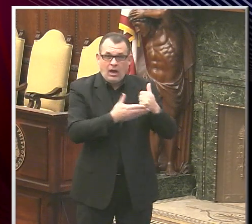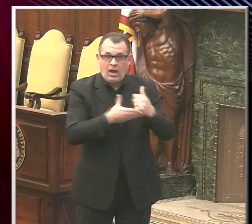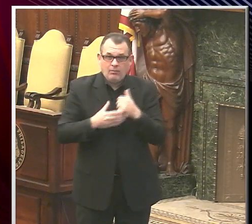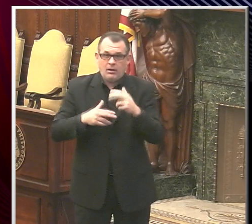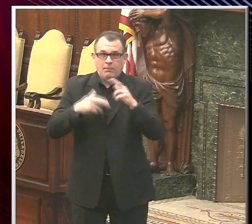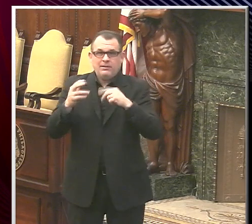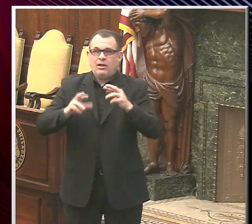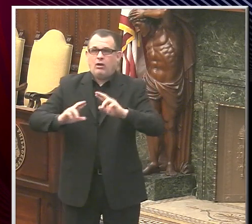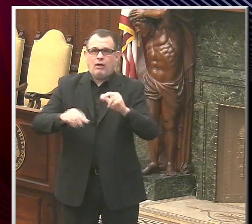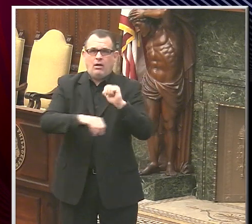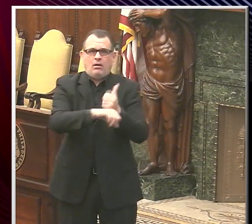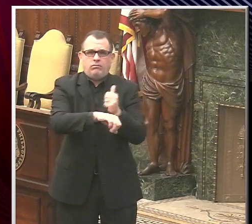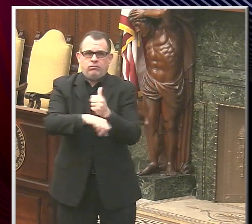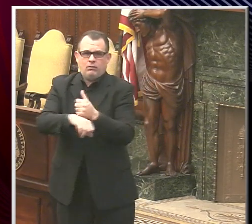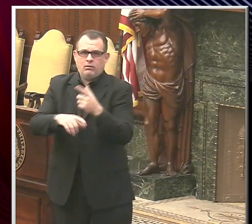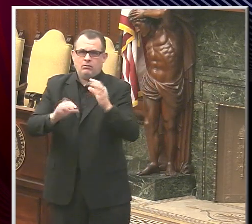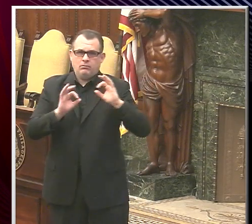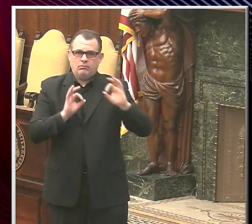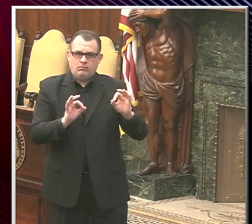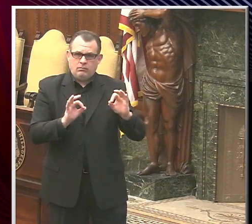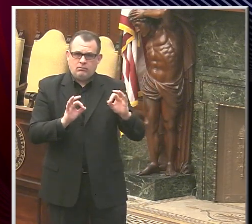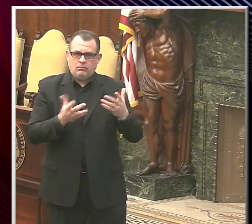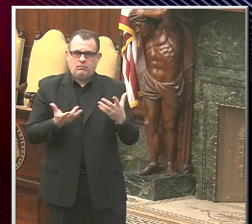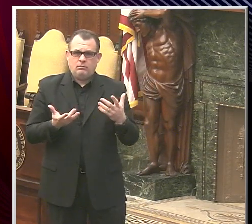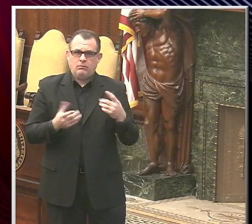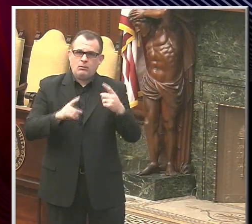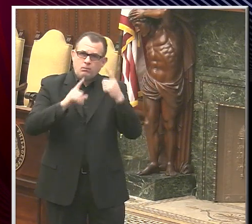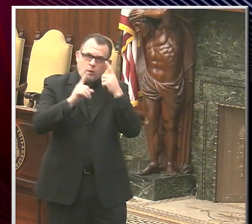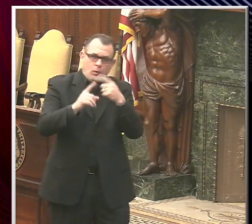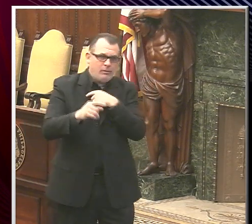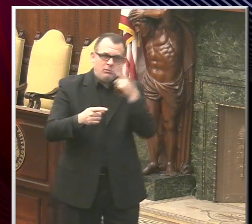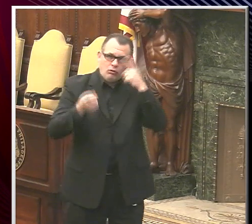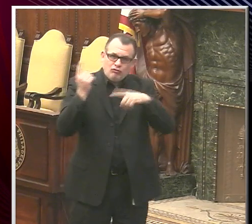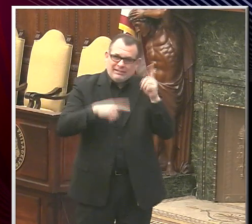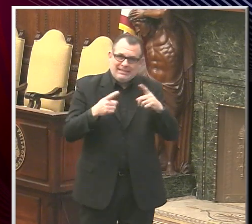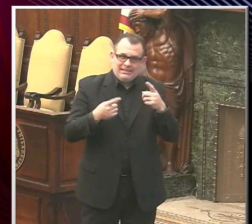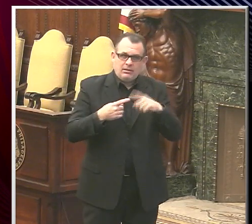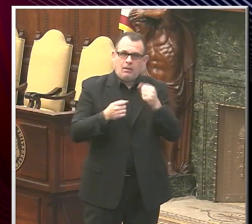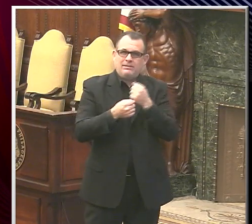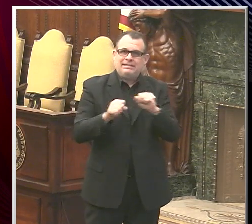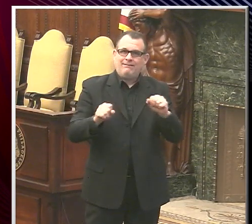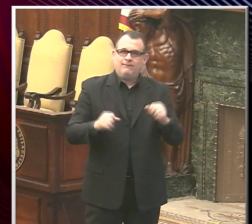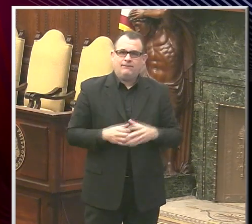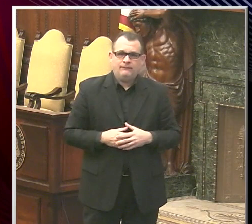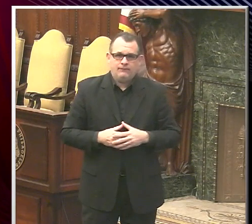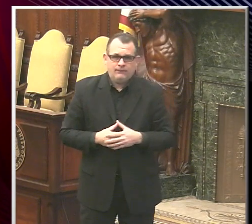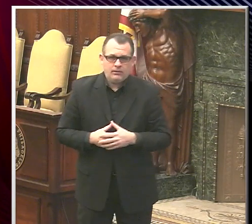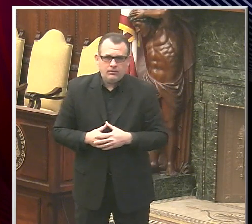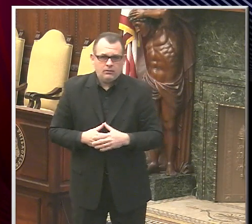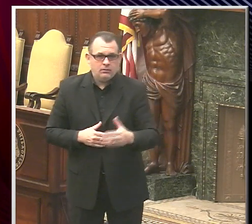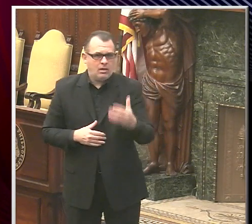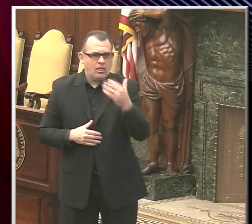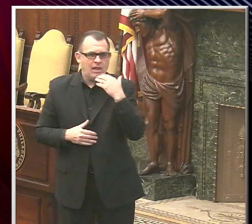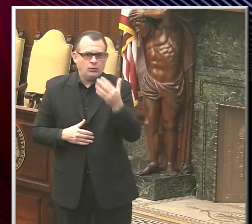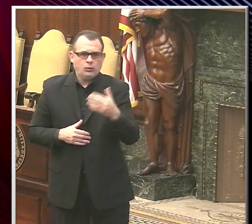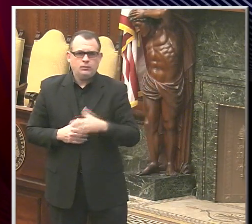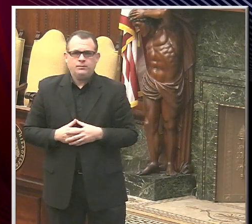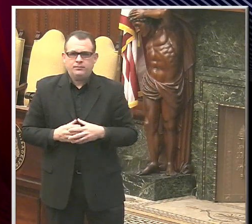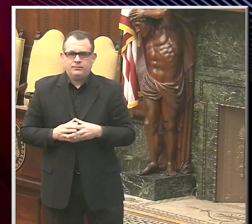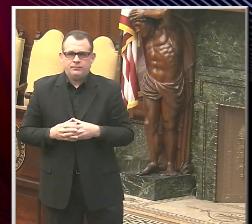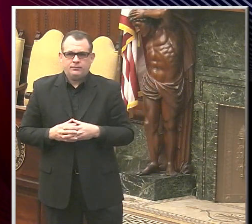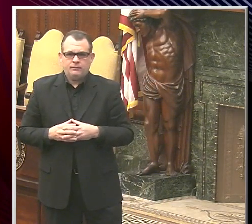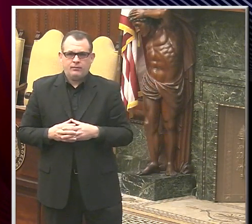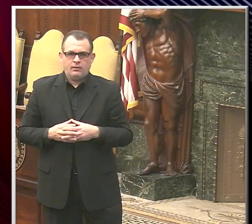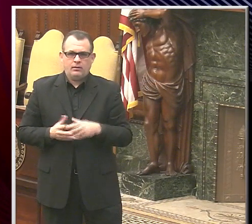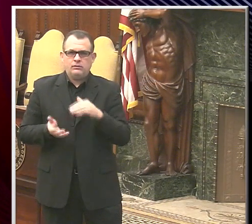to a point where we agree they're all safe. Thank you, gentlemen. And Dr. Farley,